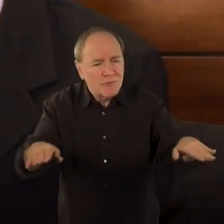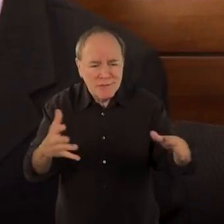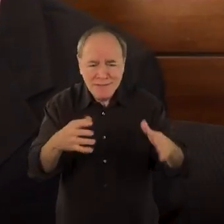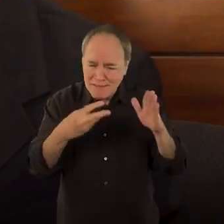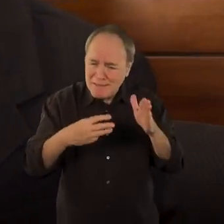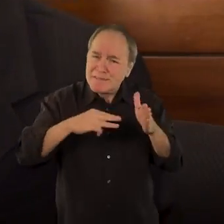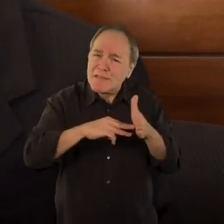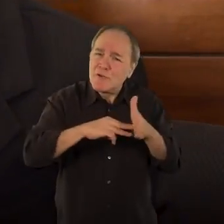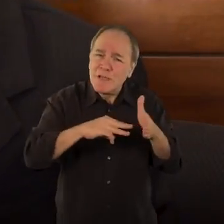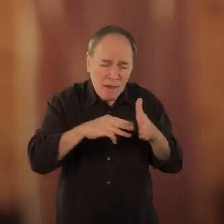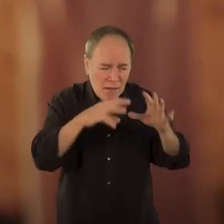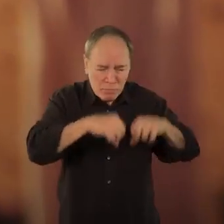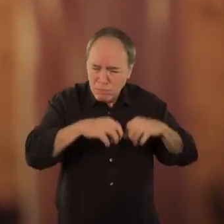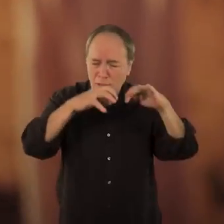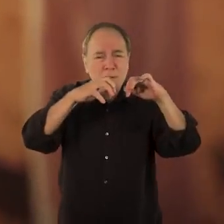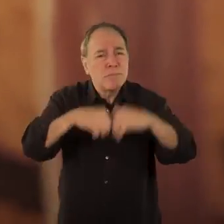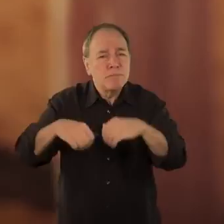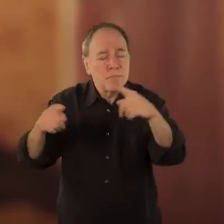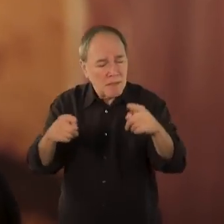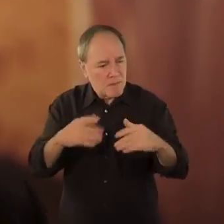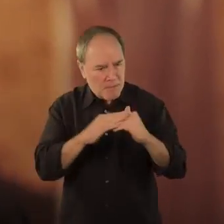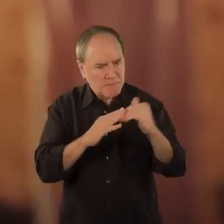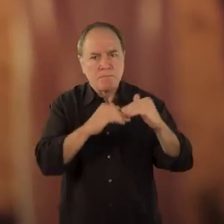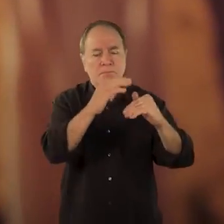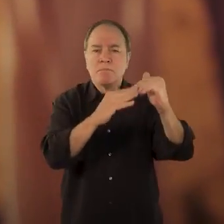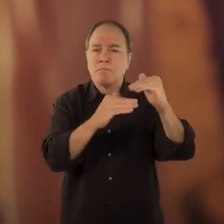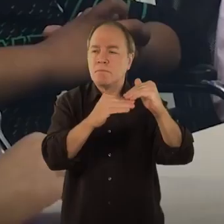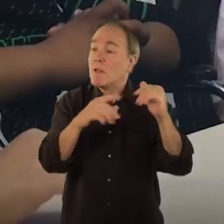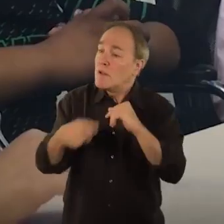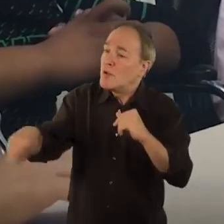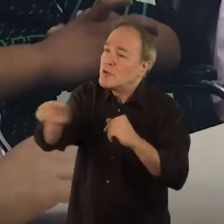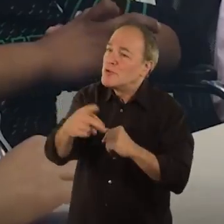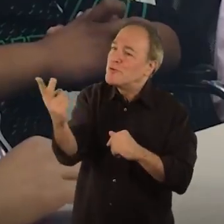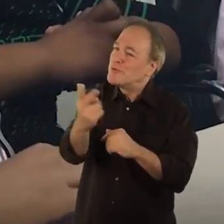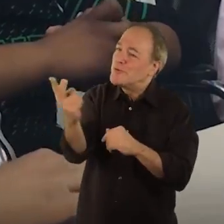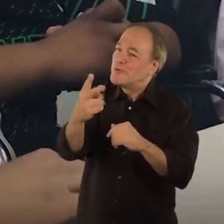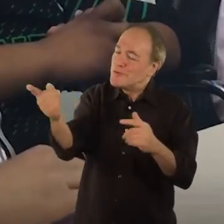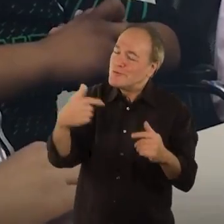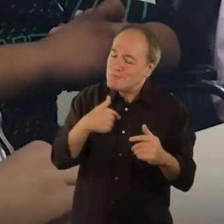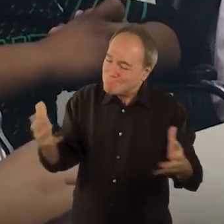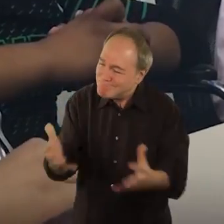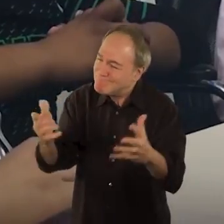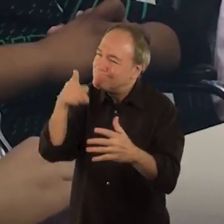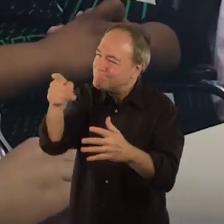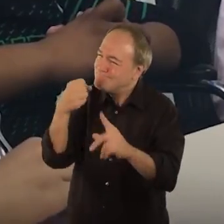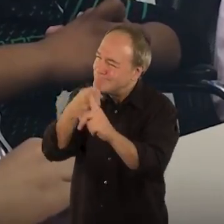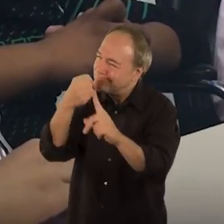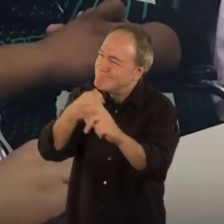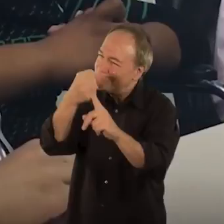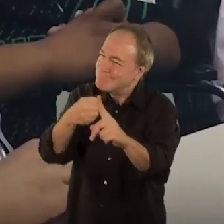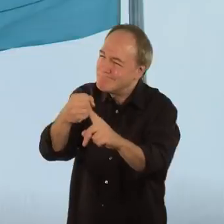an inspiration to me. You know, you encourage me to not give up and I would just like to encourage you guys to do the same.